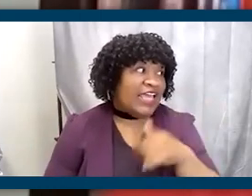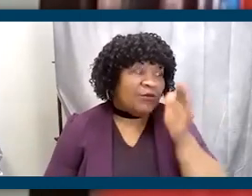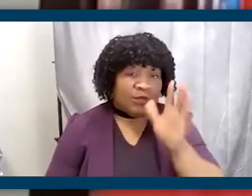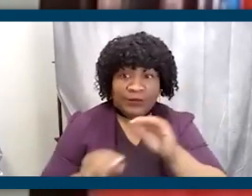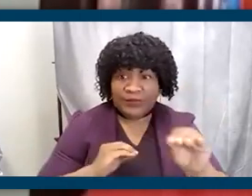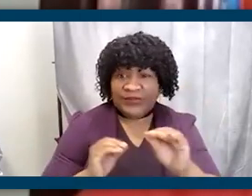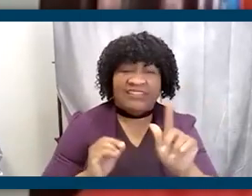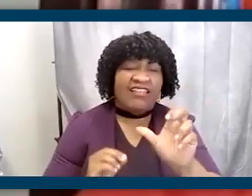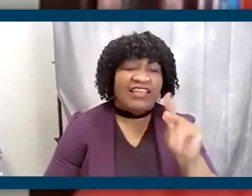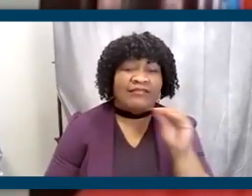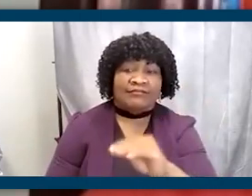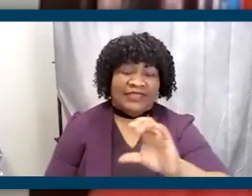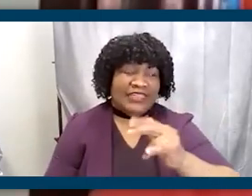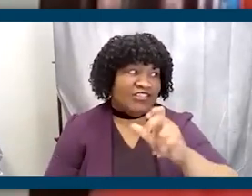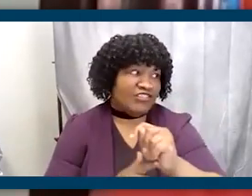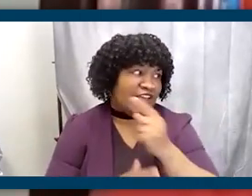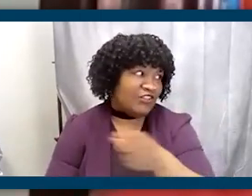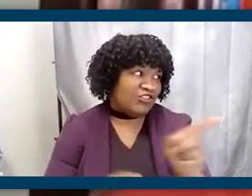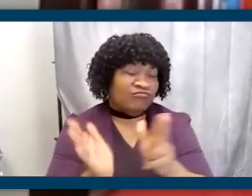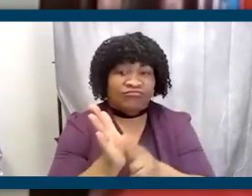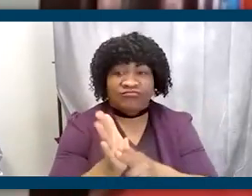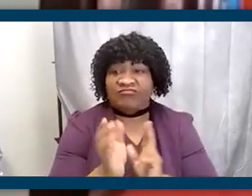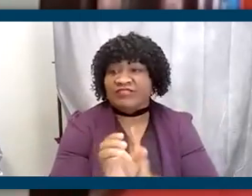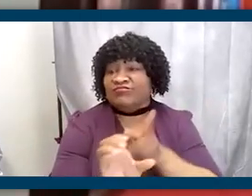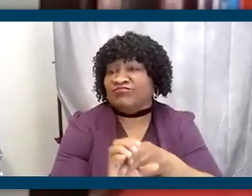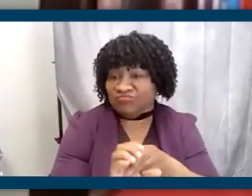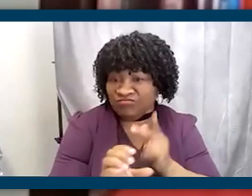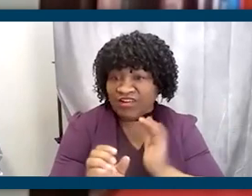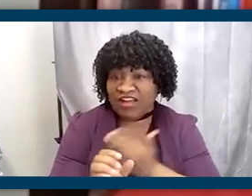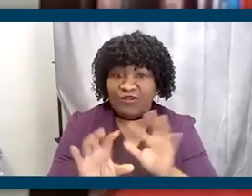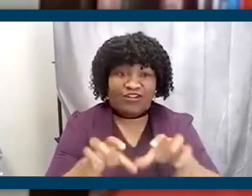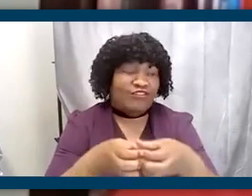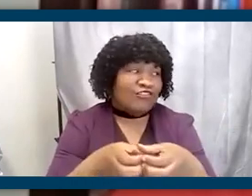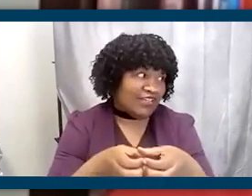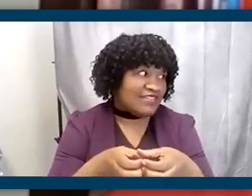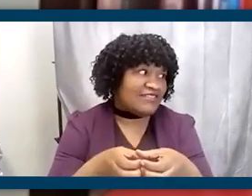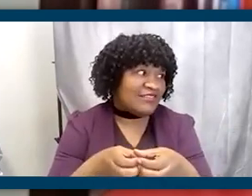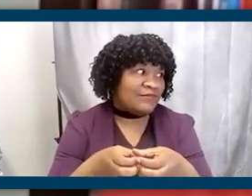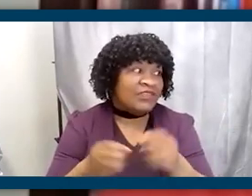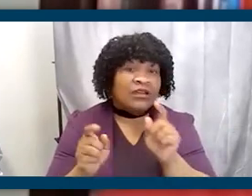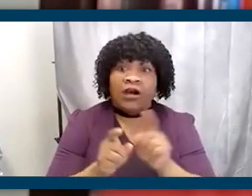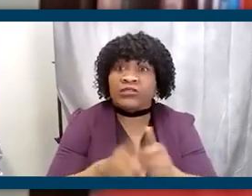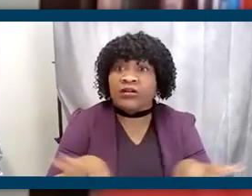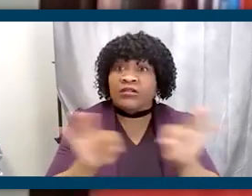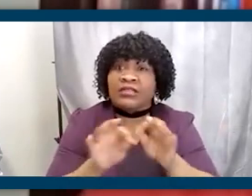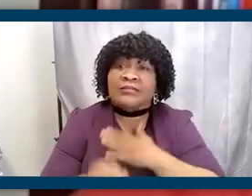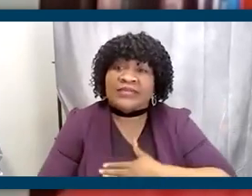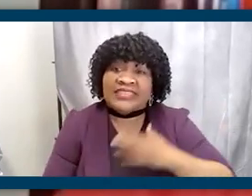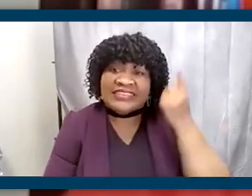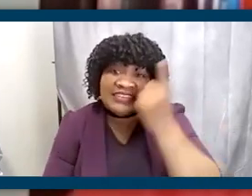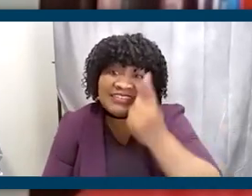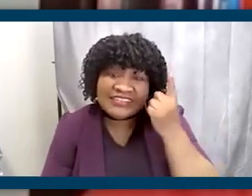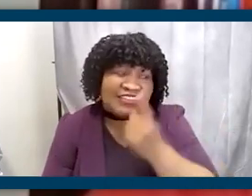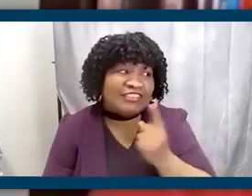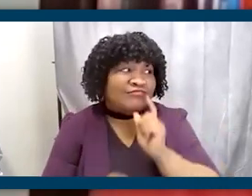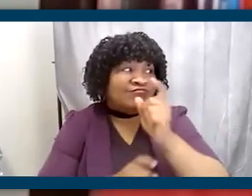putting that link in the chat for you to sign up and, and, and to be able to join the caucus. Also, please consider making